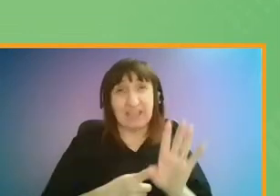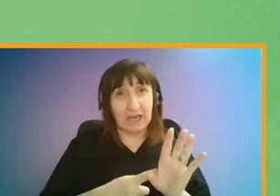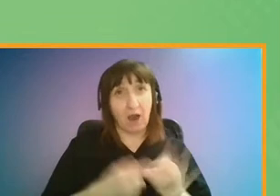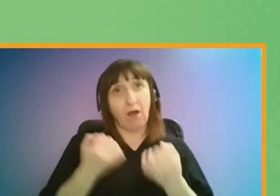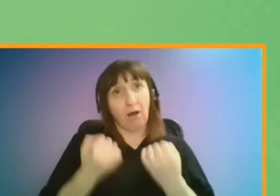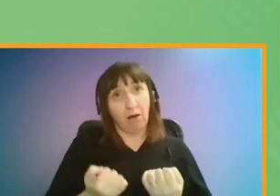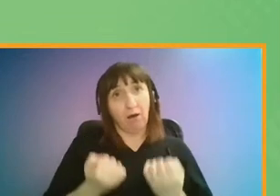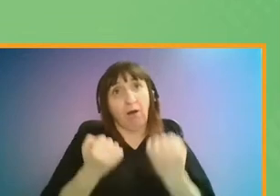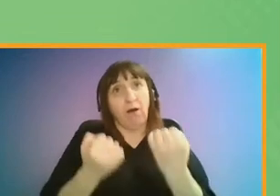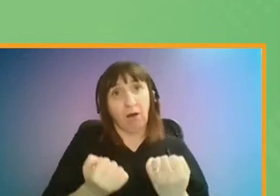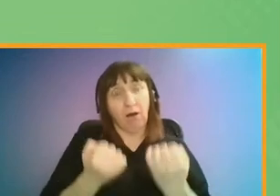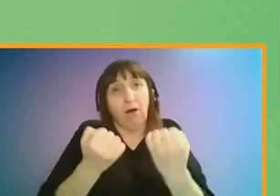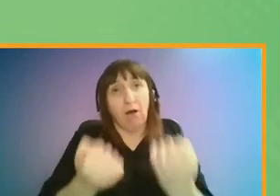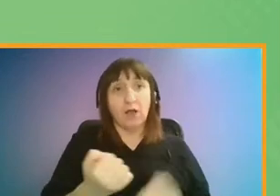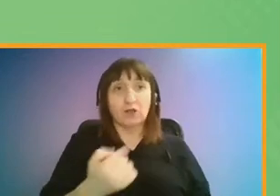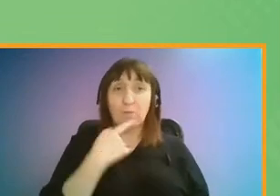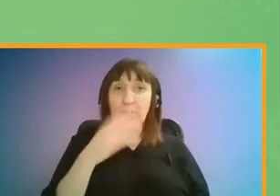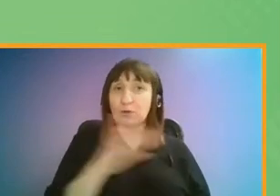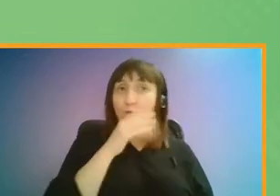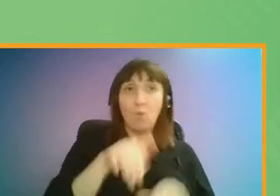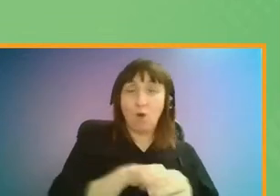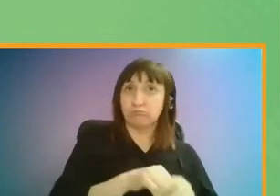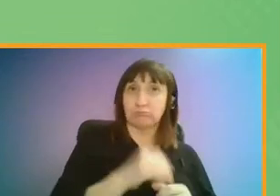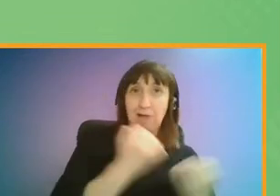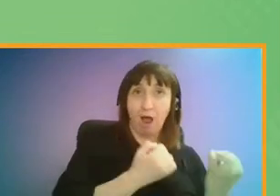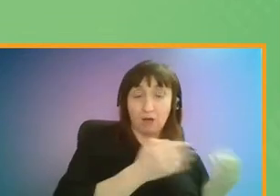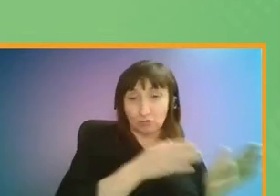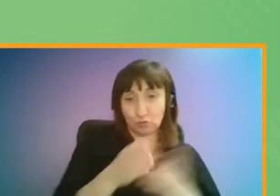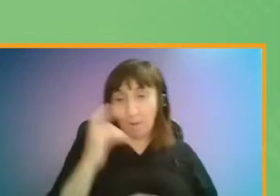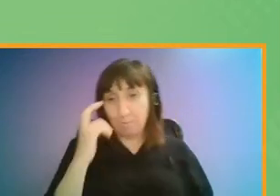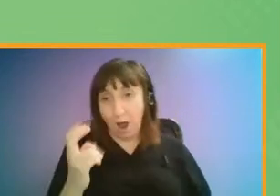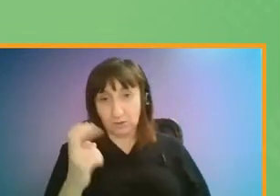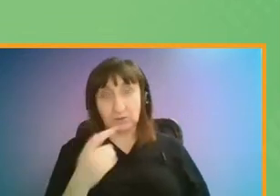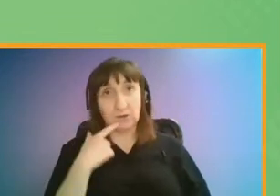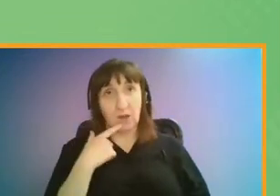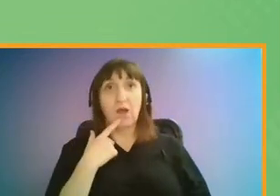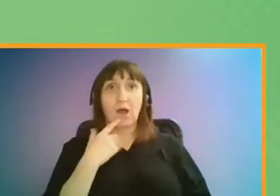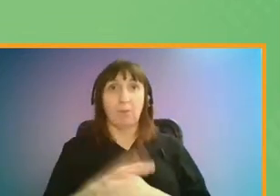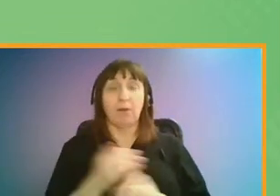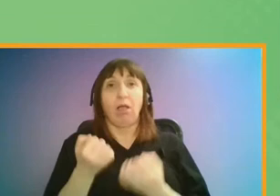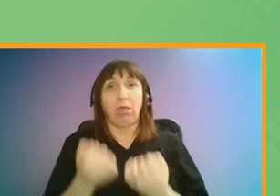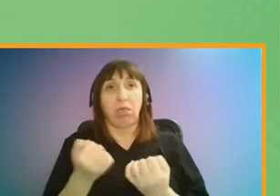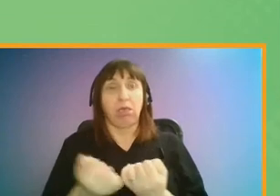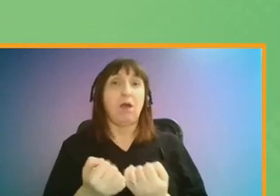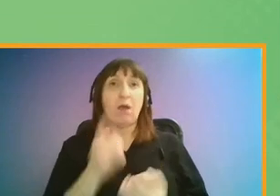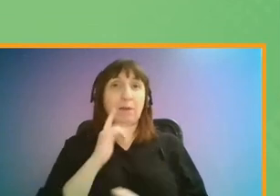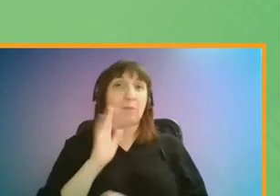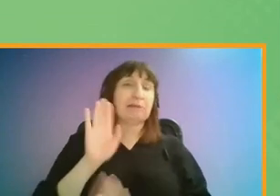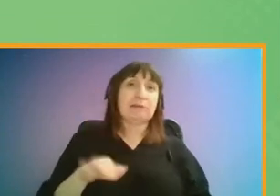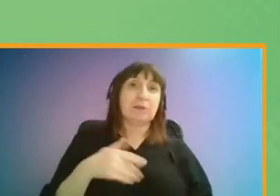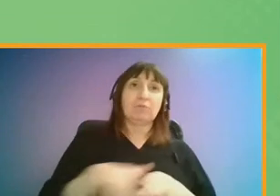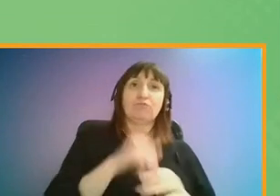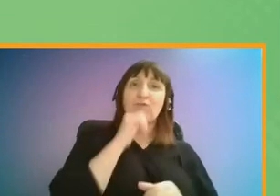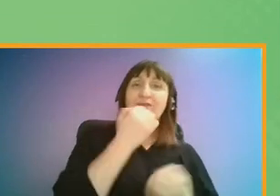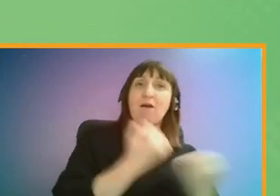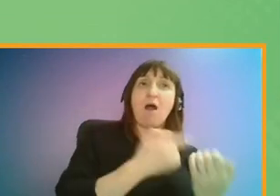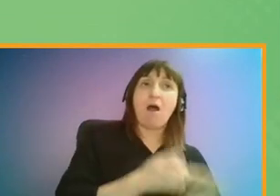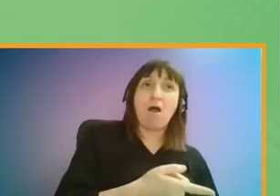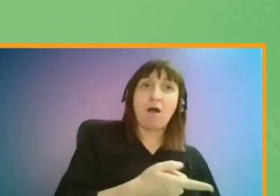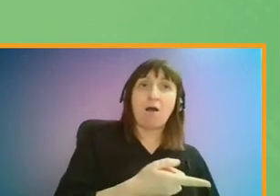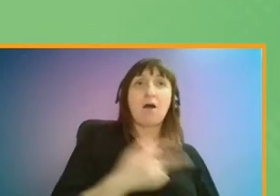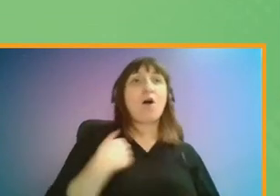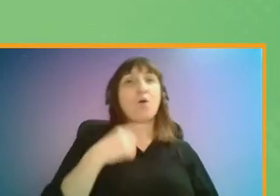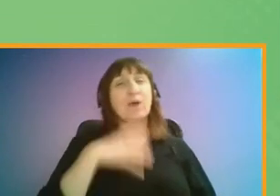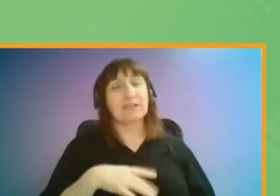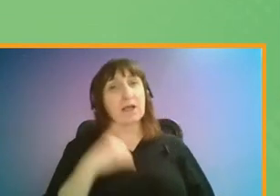people need to be enticed away from their cars and onto public transport poor bus performance puts people off. We think that buses need to be